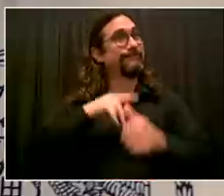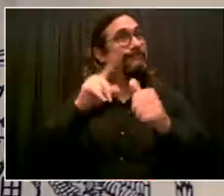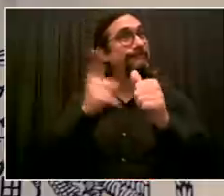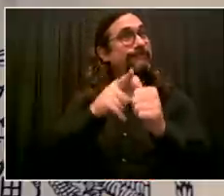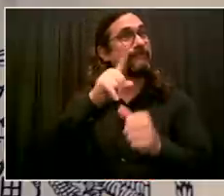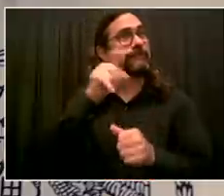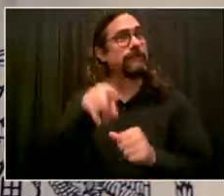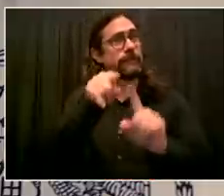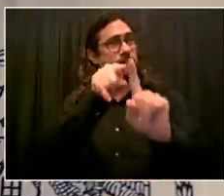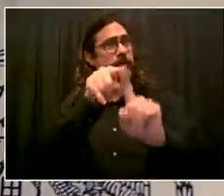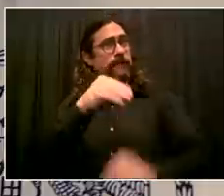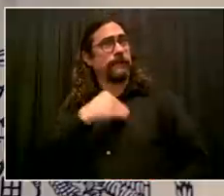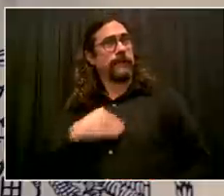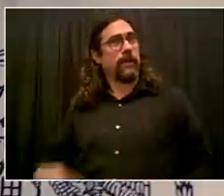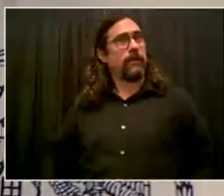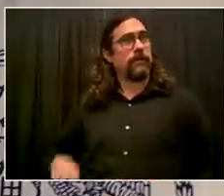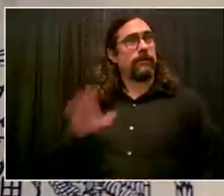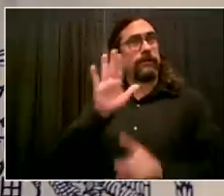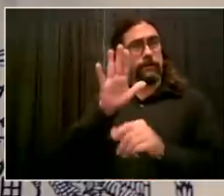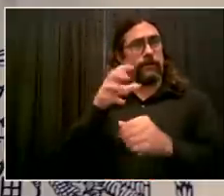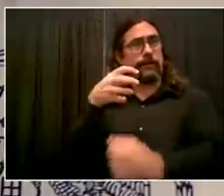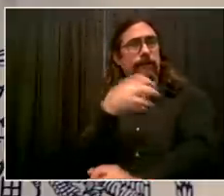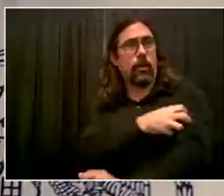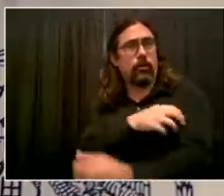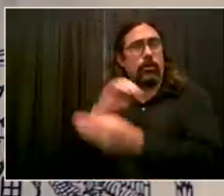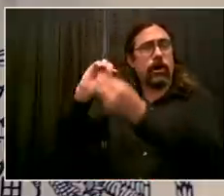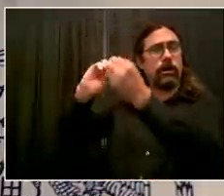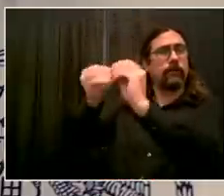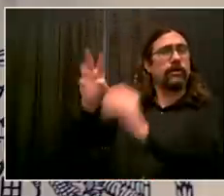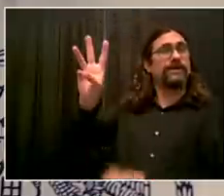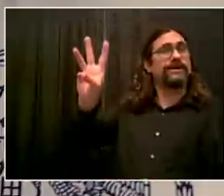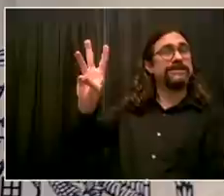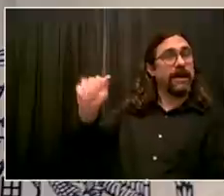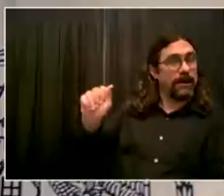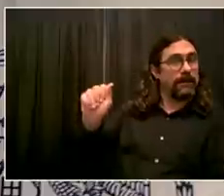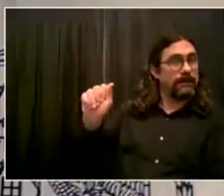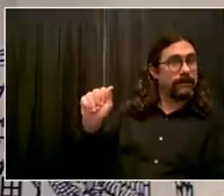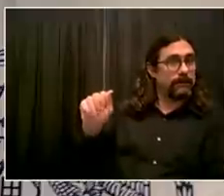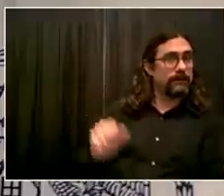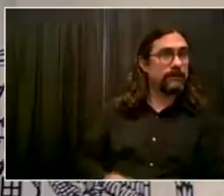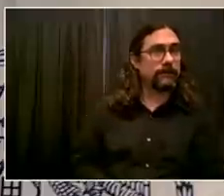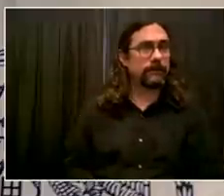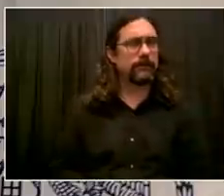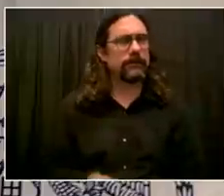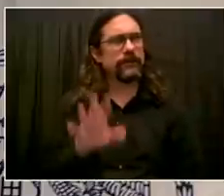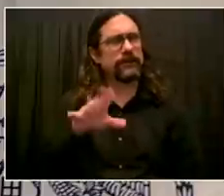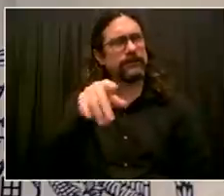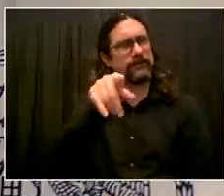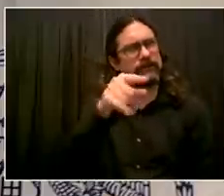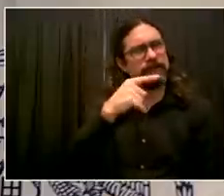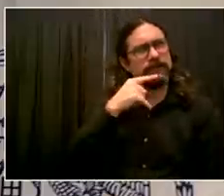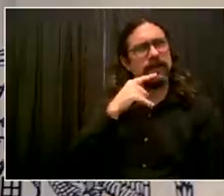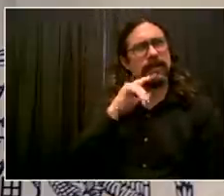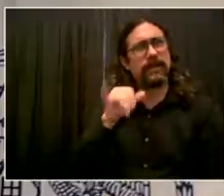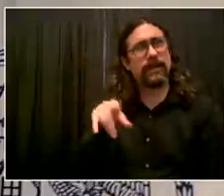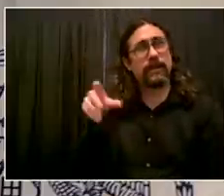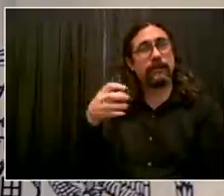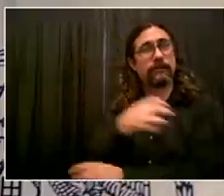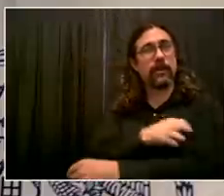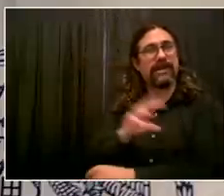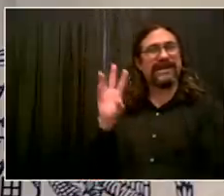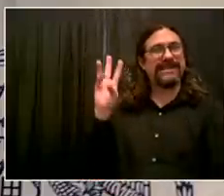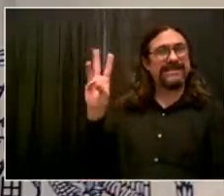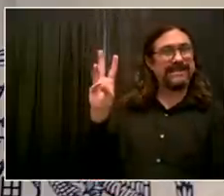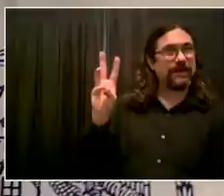factoring out violent offenders. So what is the number exactly? What is the